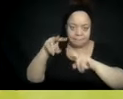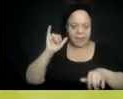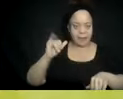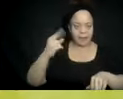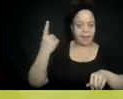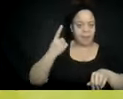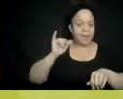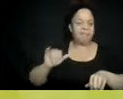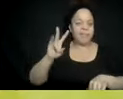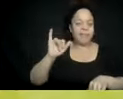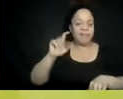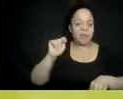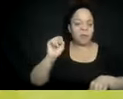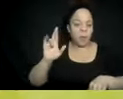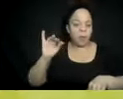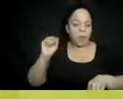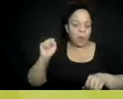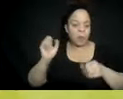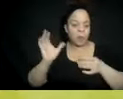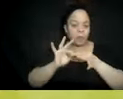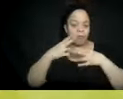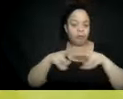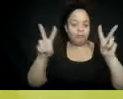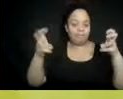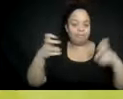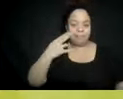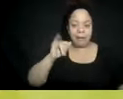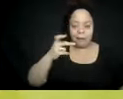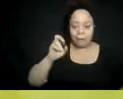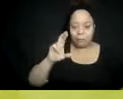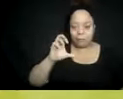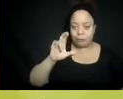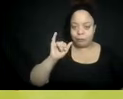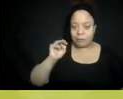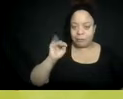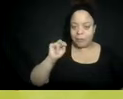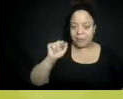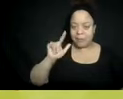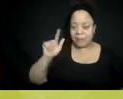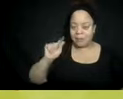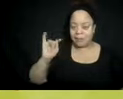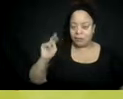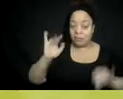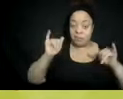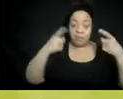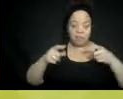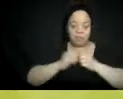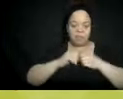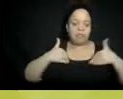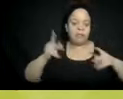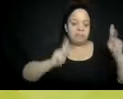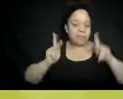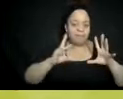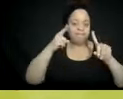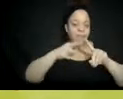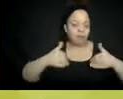with young people and particularly young people of color, you know, particularly young Black people. And so that's